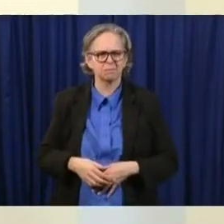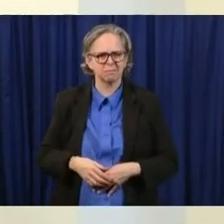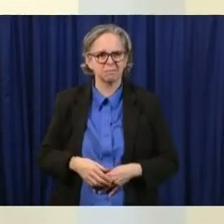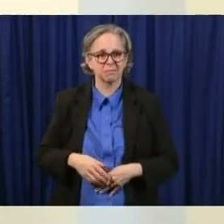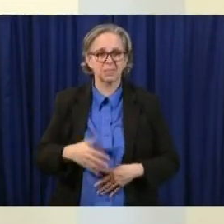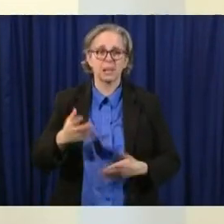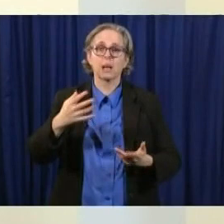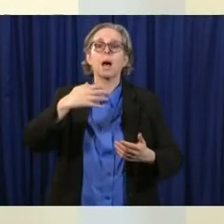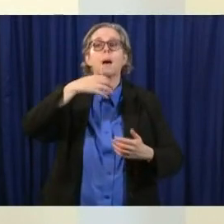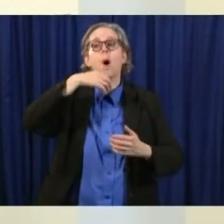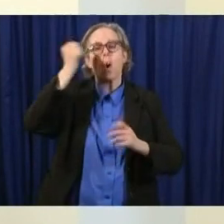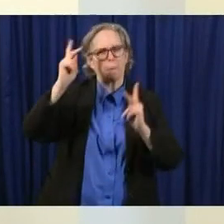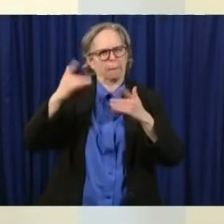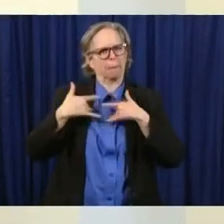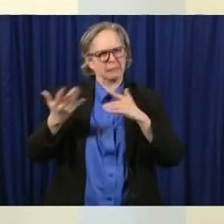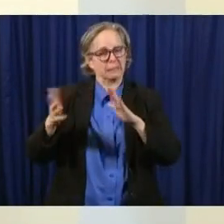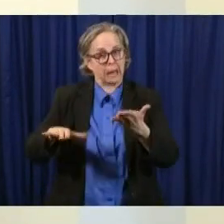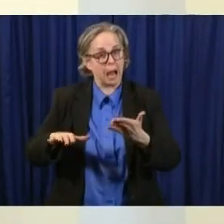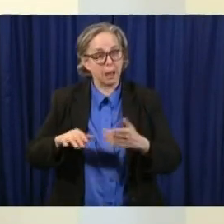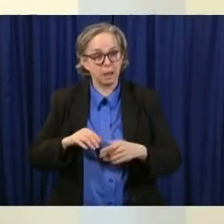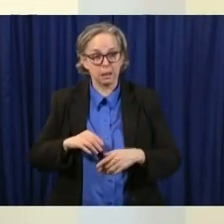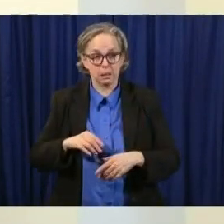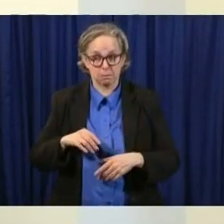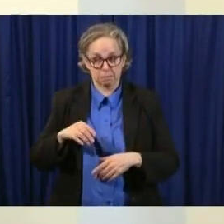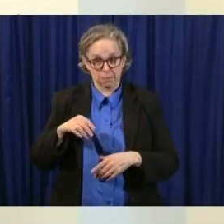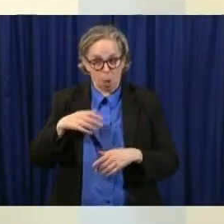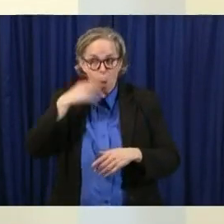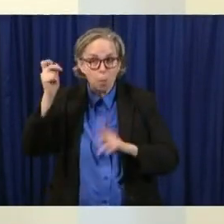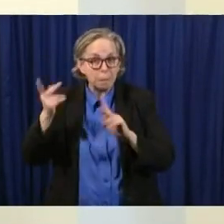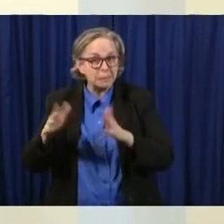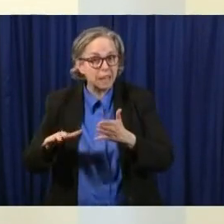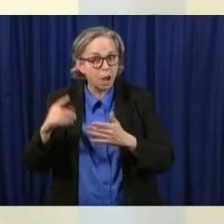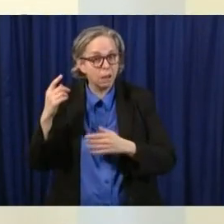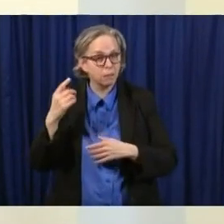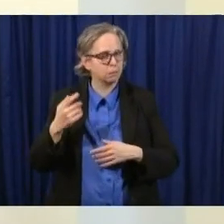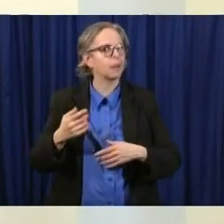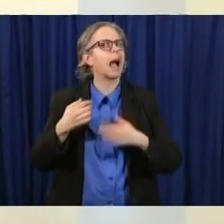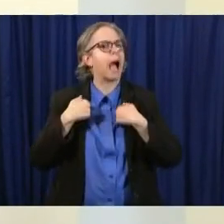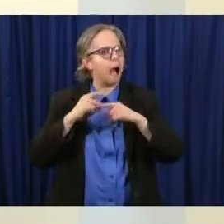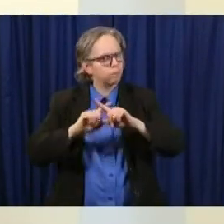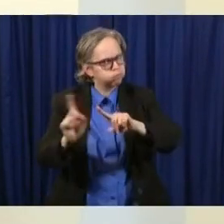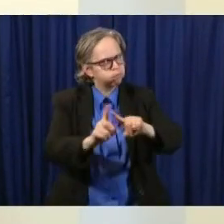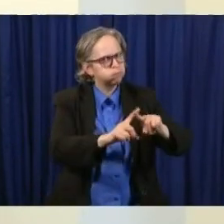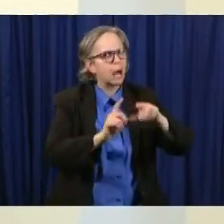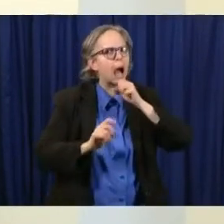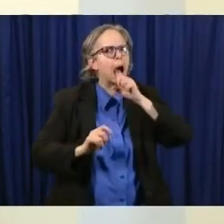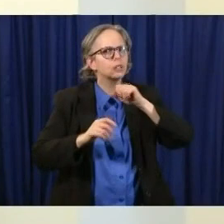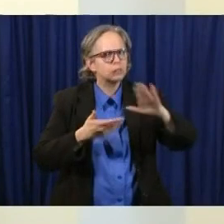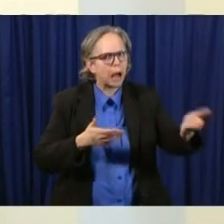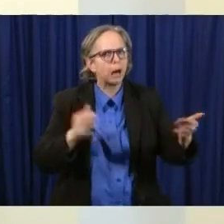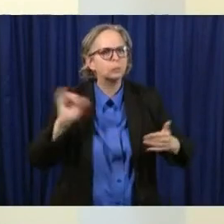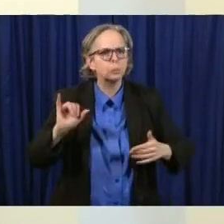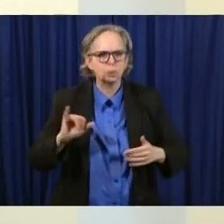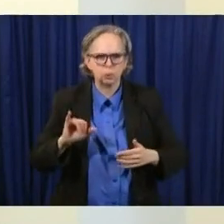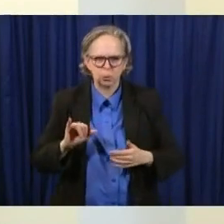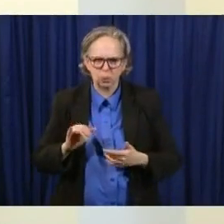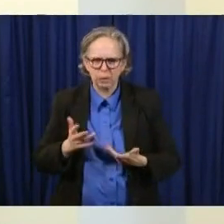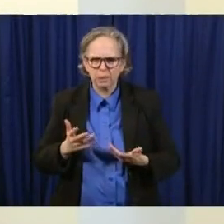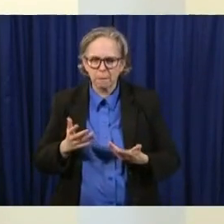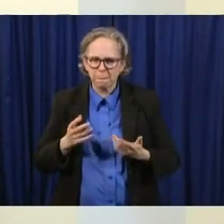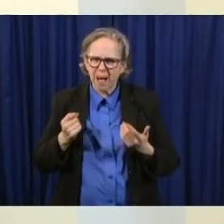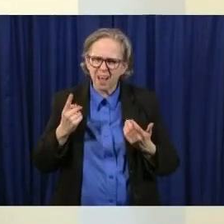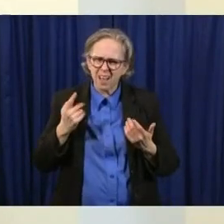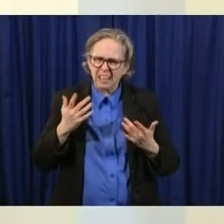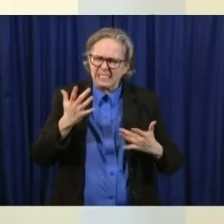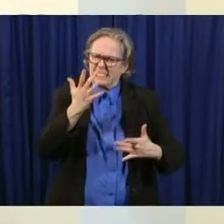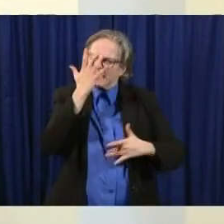many deaths of all age groups not only that but we're learning more and more about how sick people of all age groups are getting and